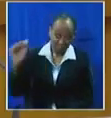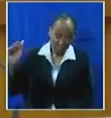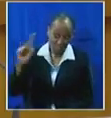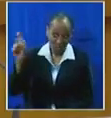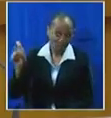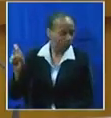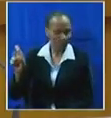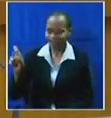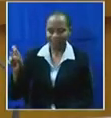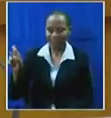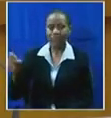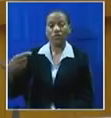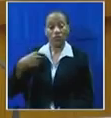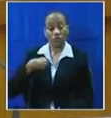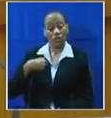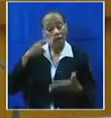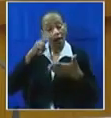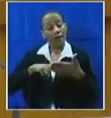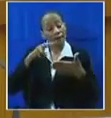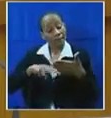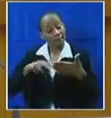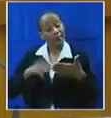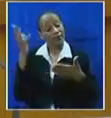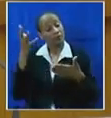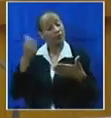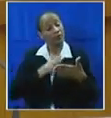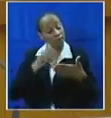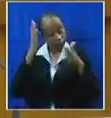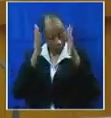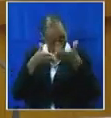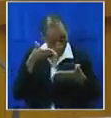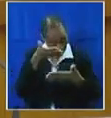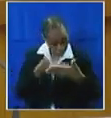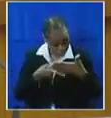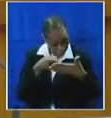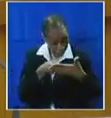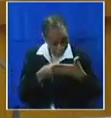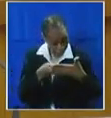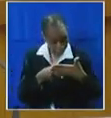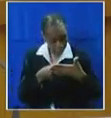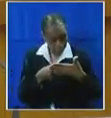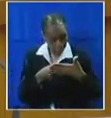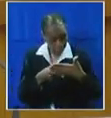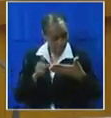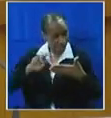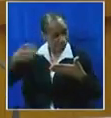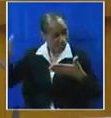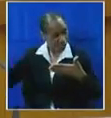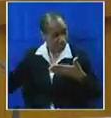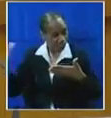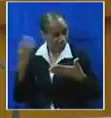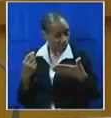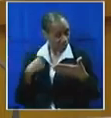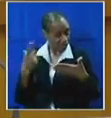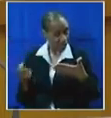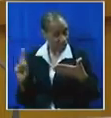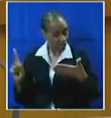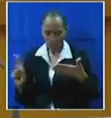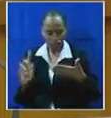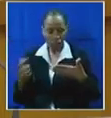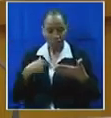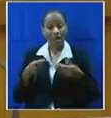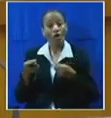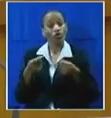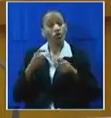So I'm reading my speech. No one is going to tell me what to do at what time. I'm in charge.